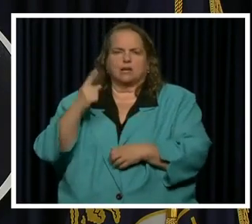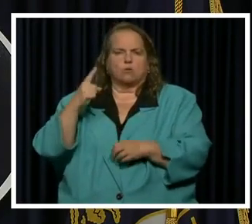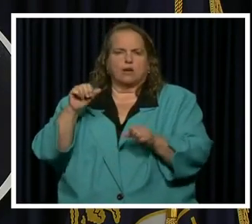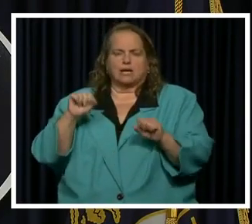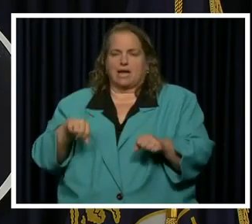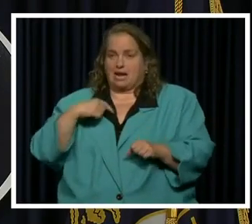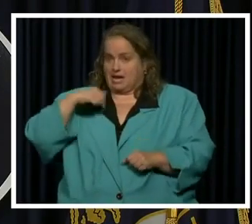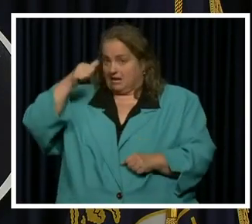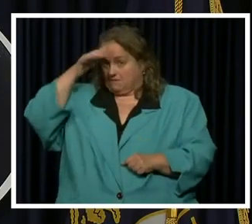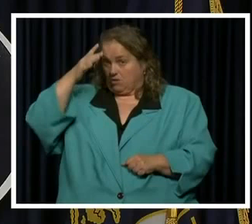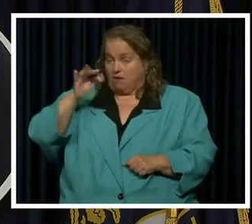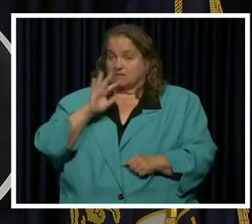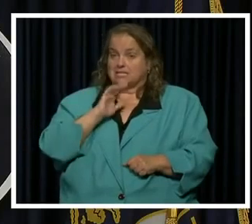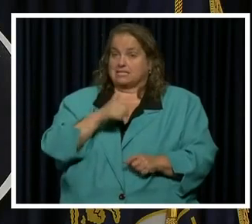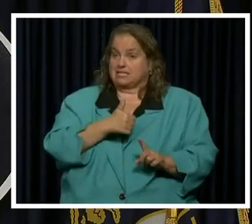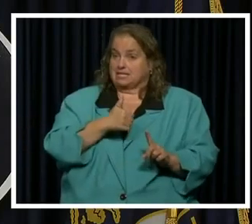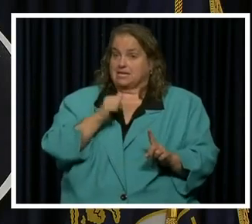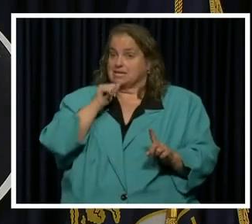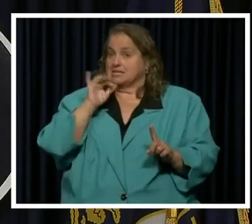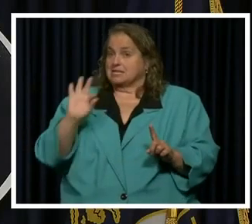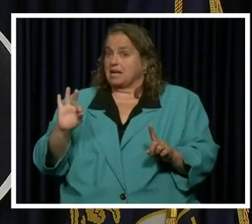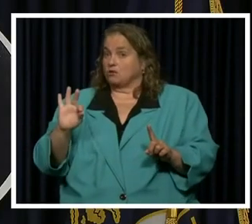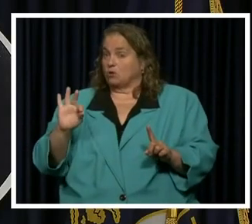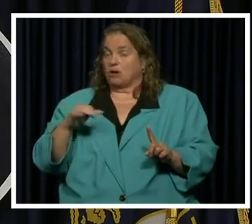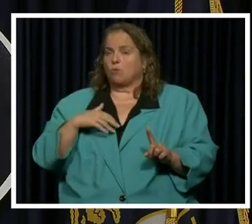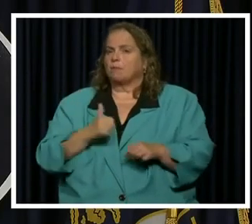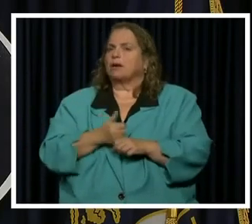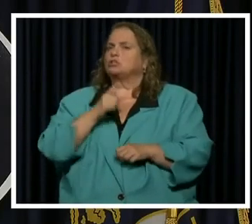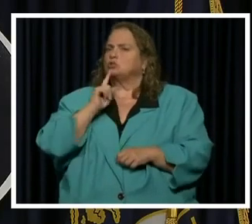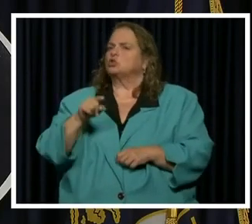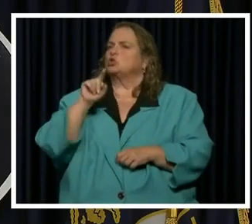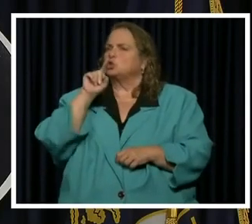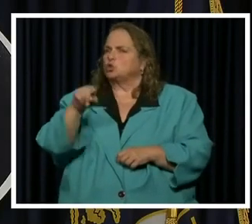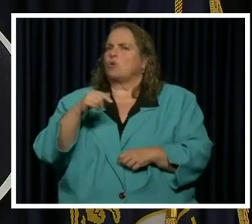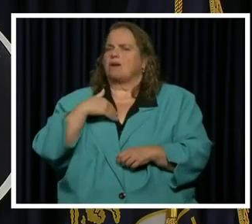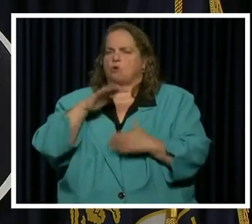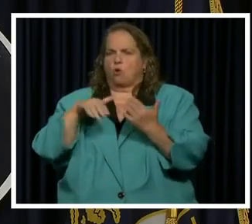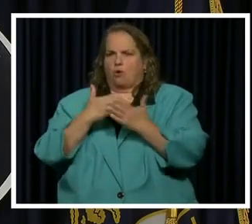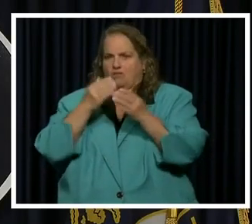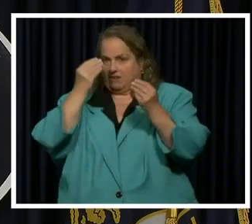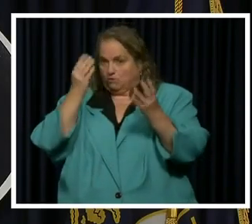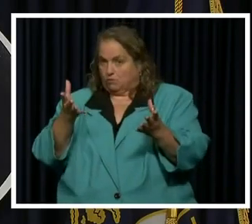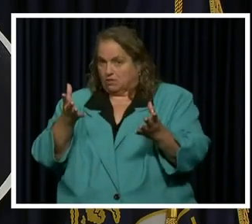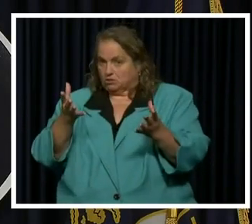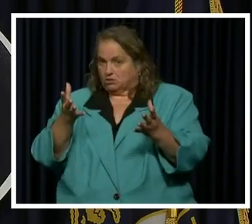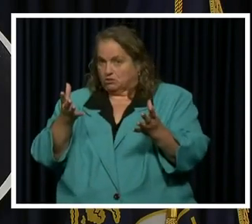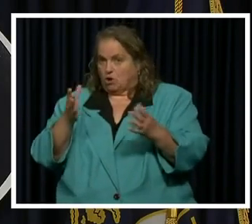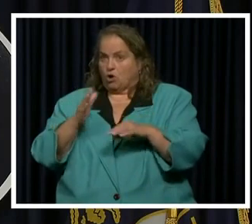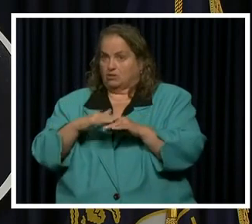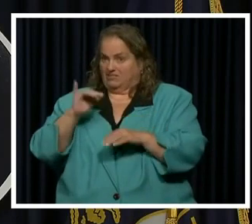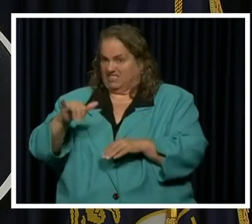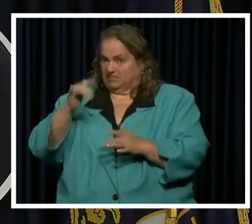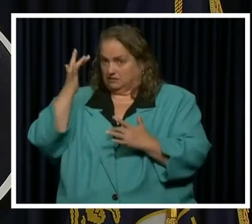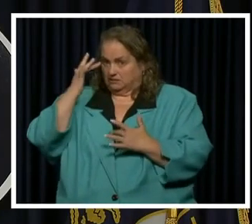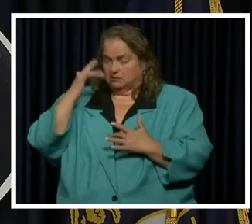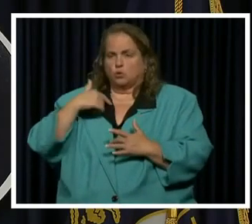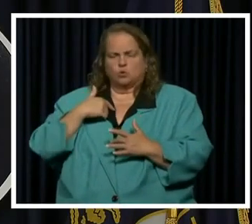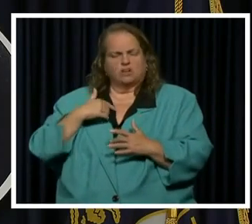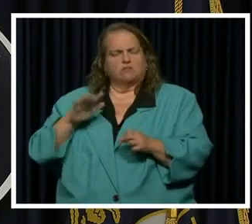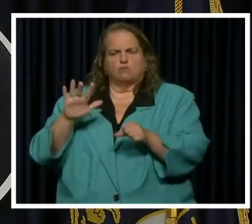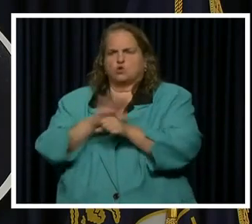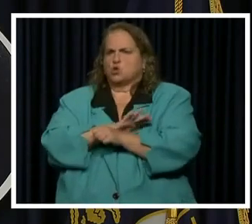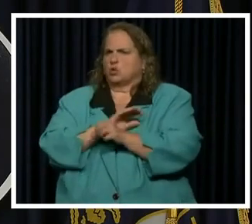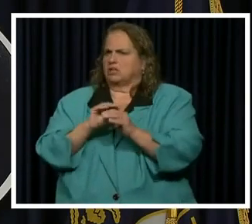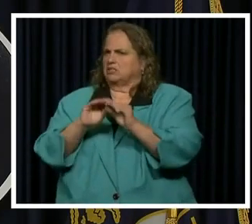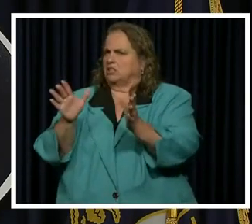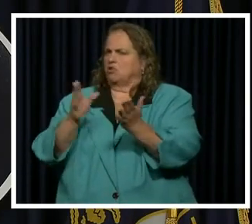As a dad of a 10 and a nine year old, I want to want to make sure you have all the information on this and that we are fully transparent